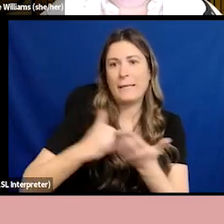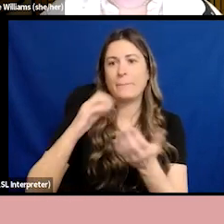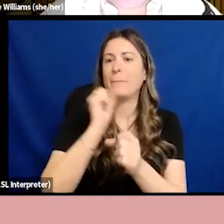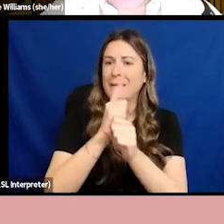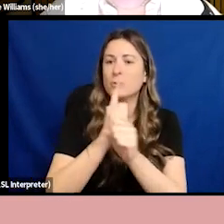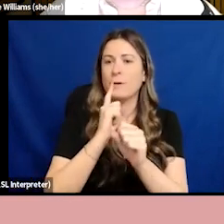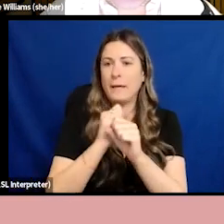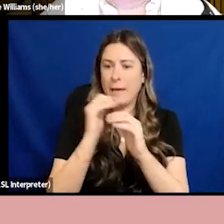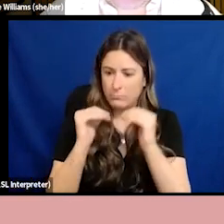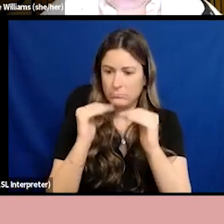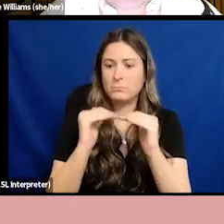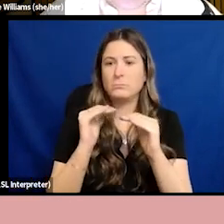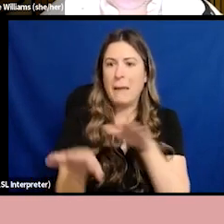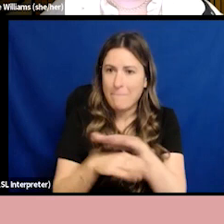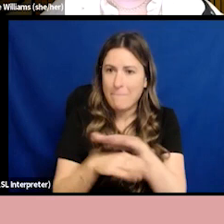themselves.